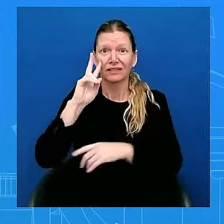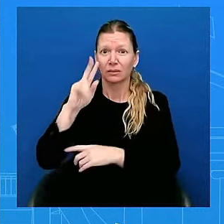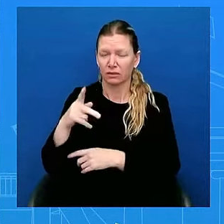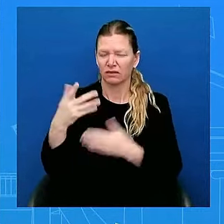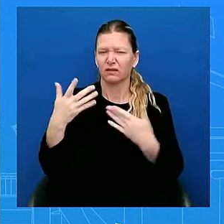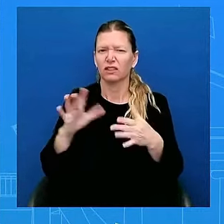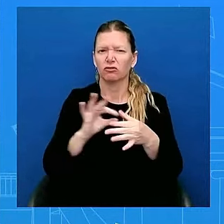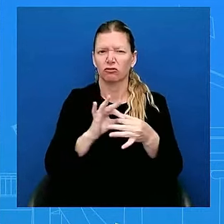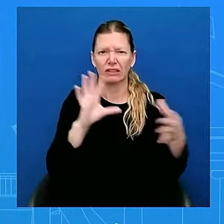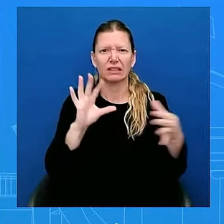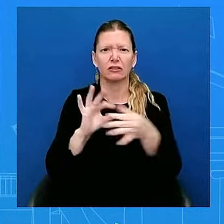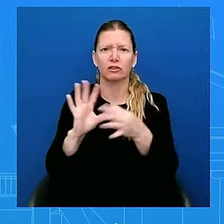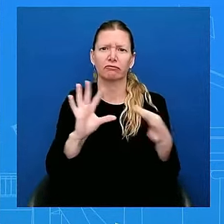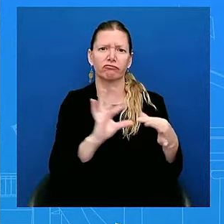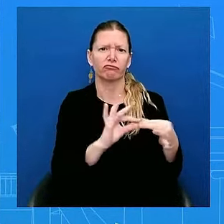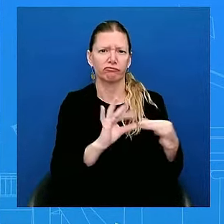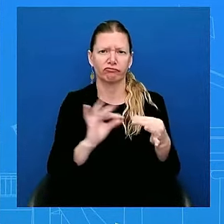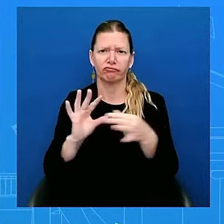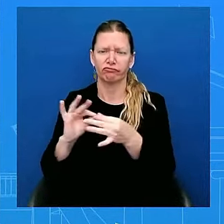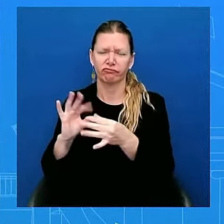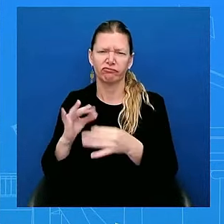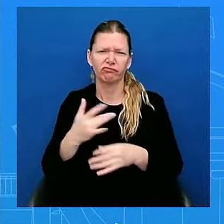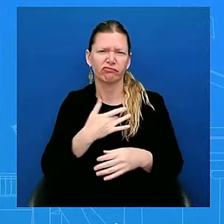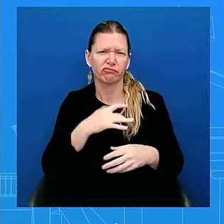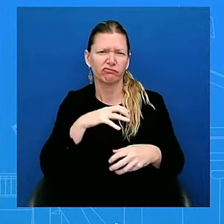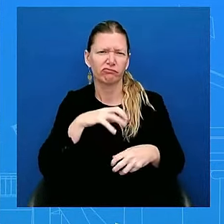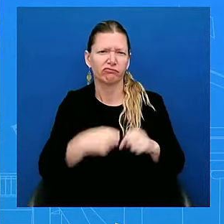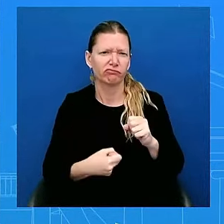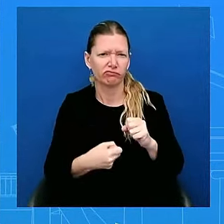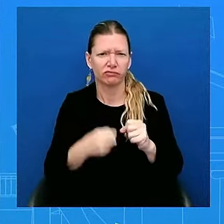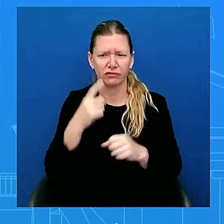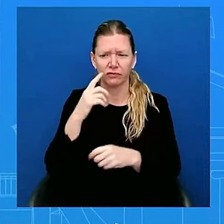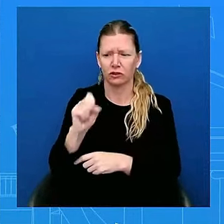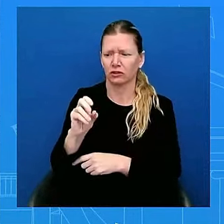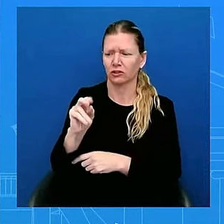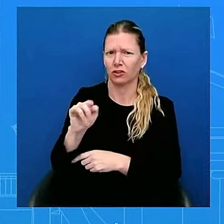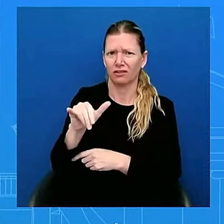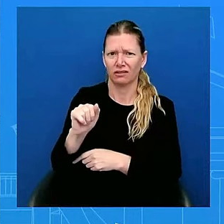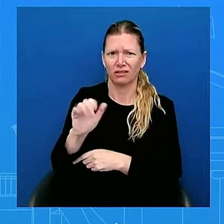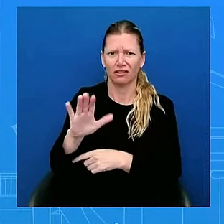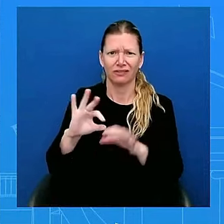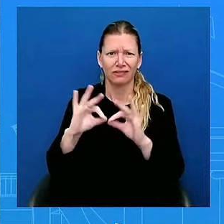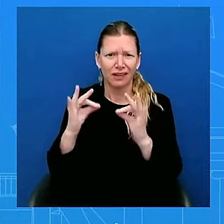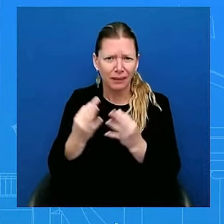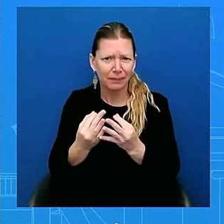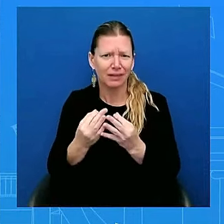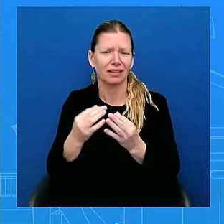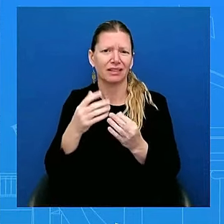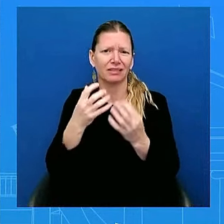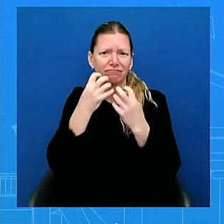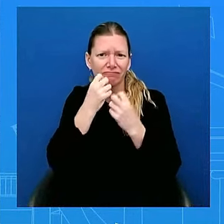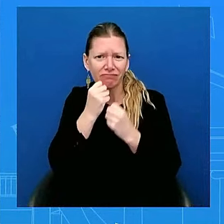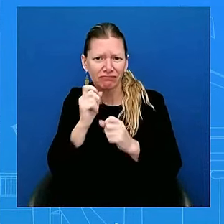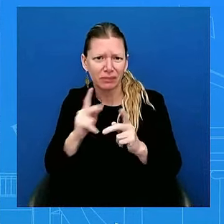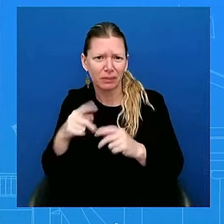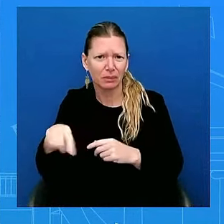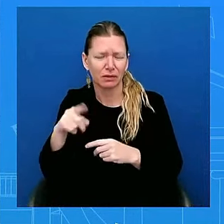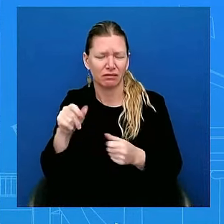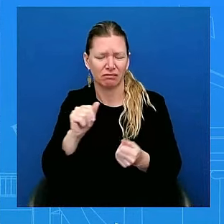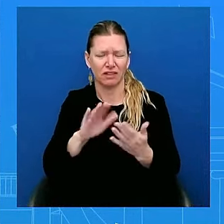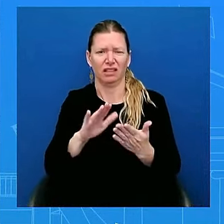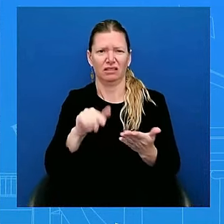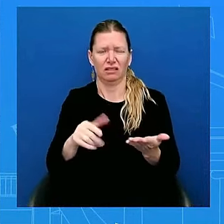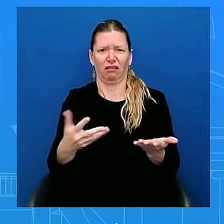for Sonia Massey's family and loved ones as they face this unthinkable and senseless loss. They've also been clear